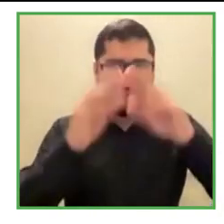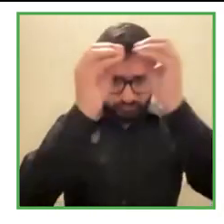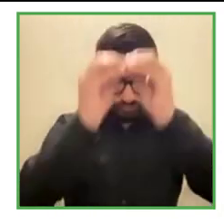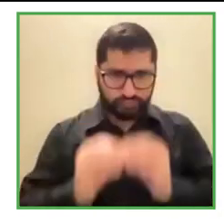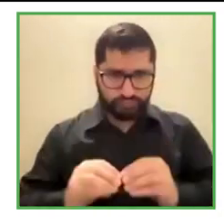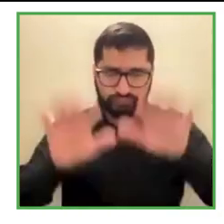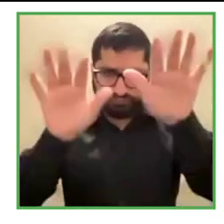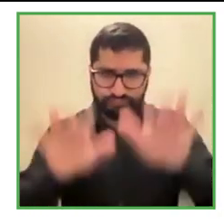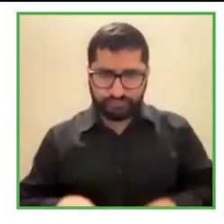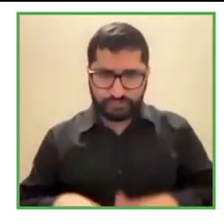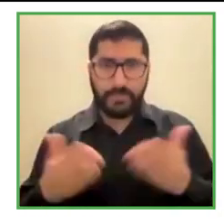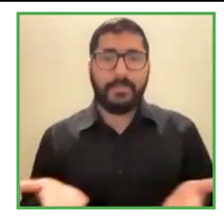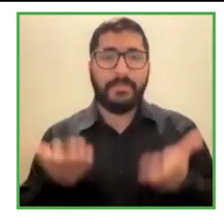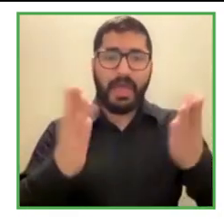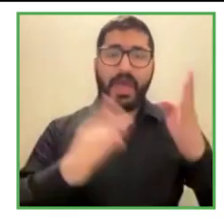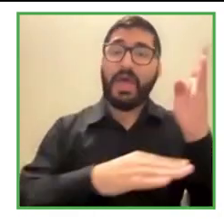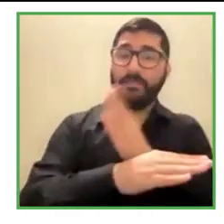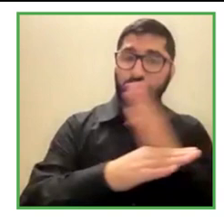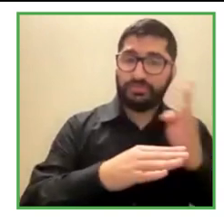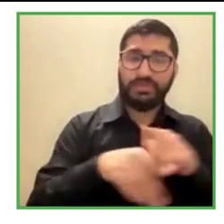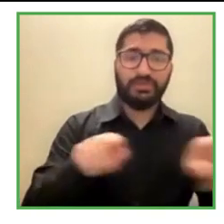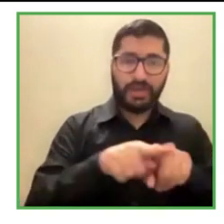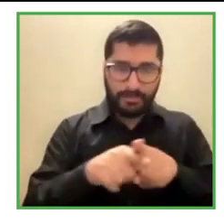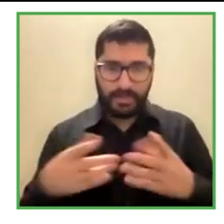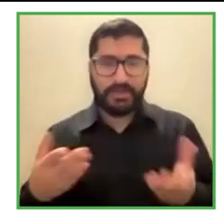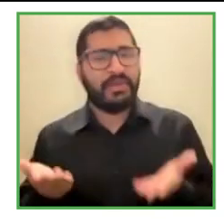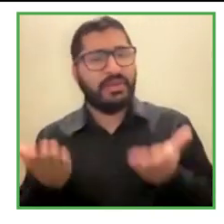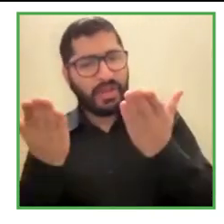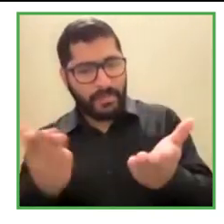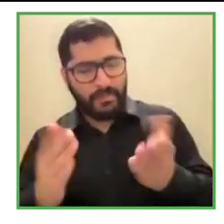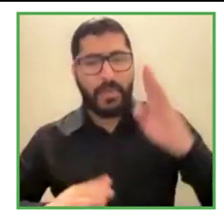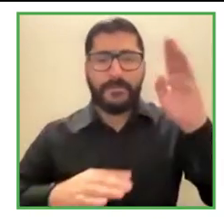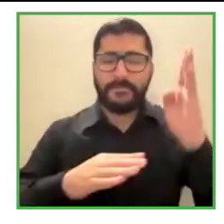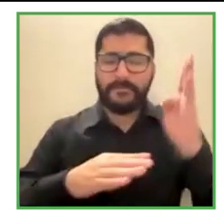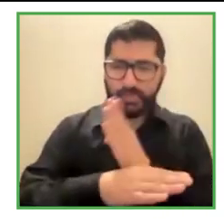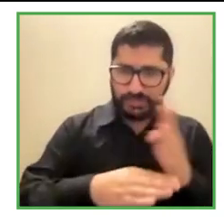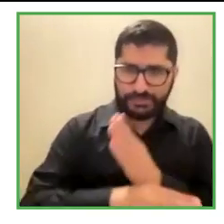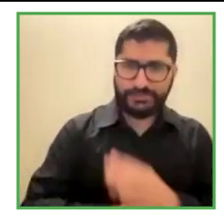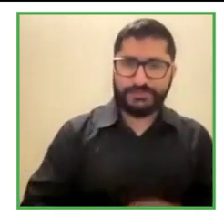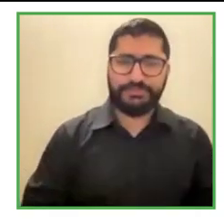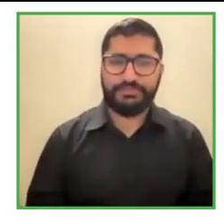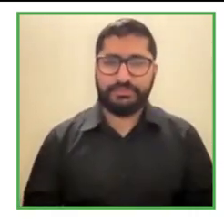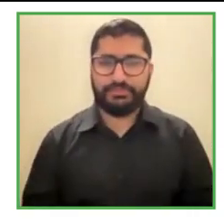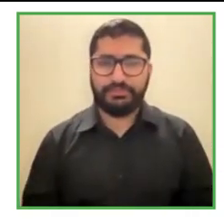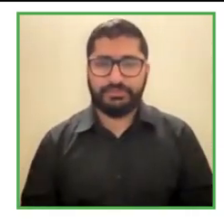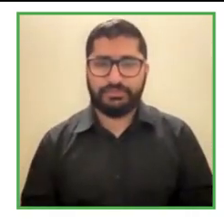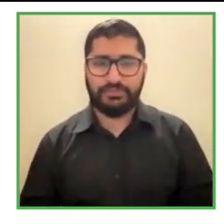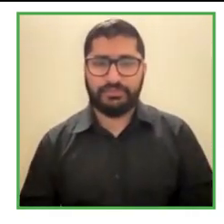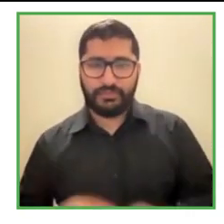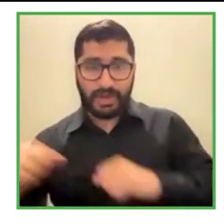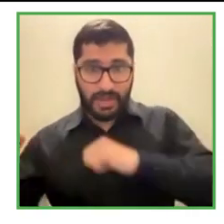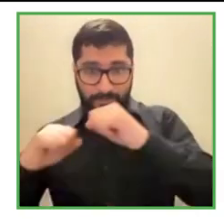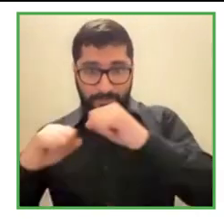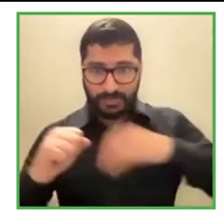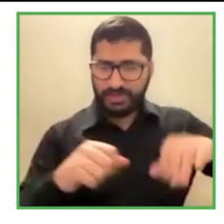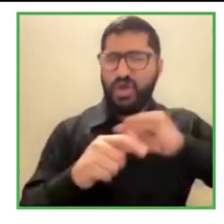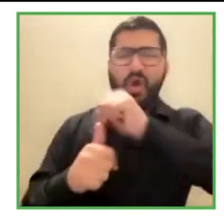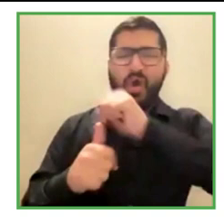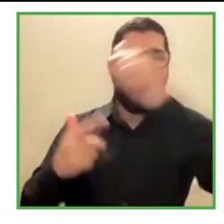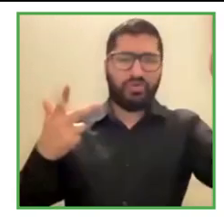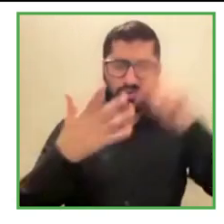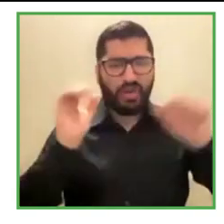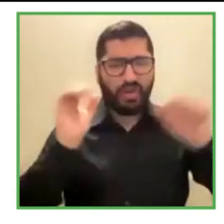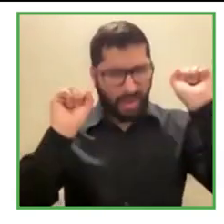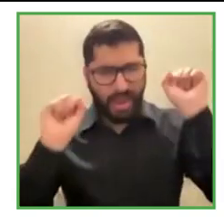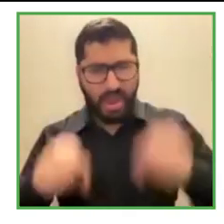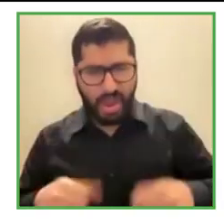partnerships that they could do and solutions so that they can build their companies and their